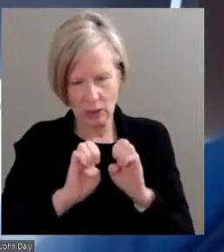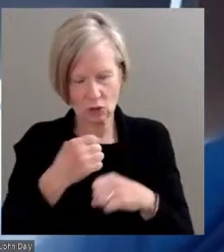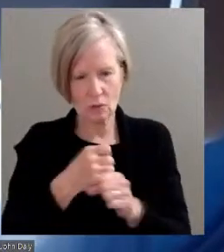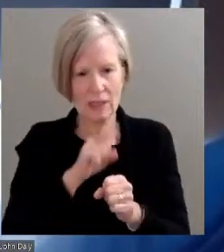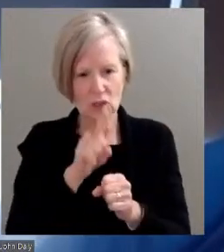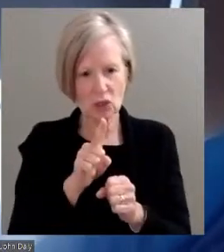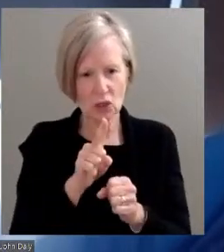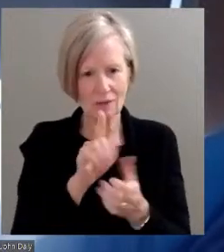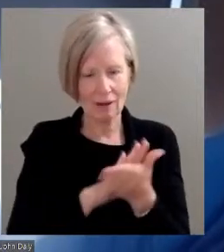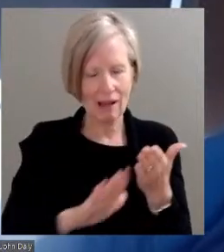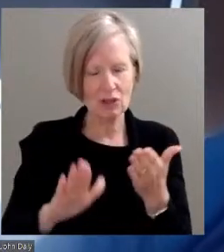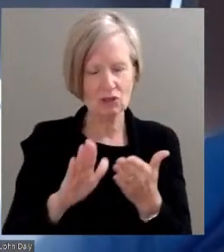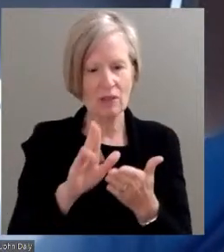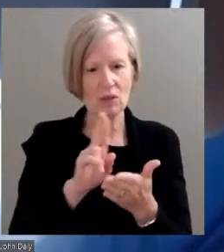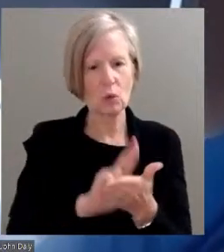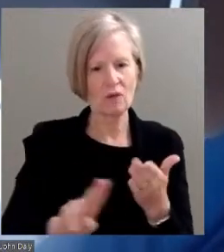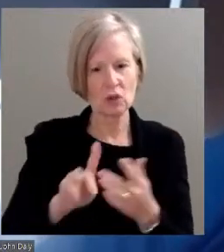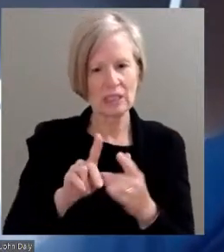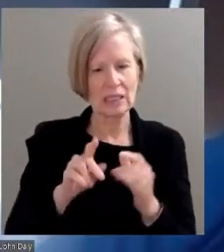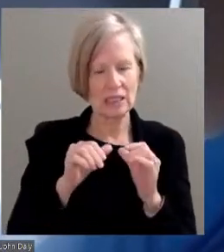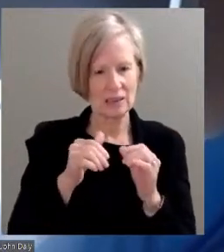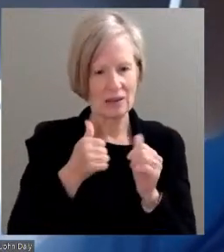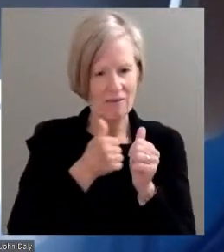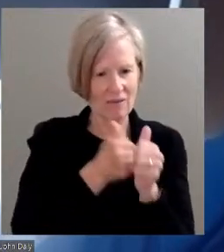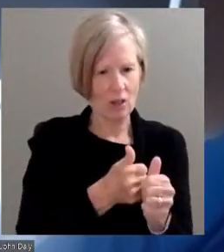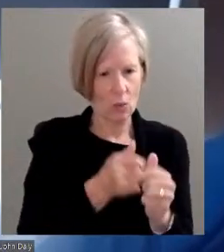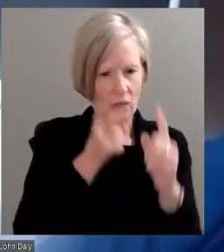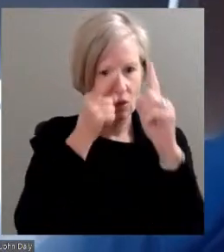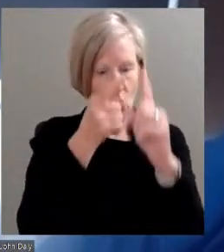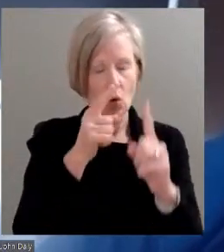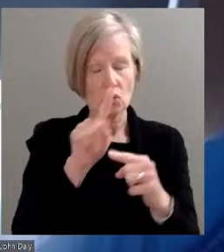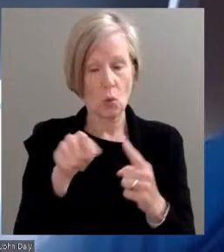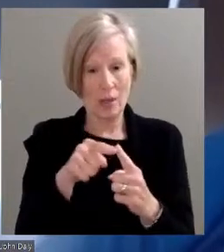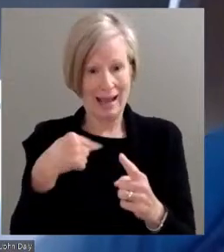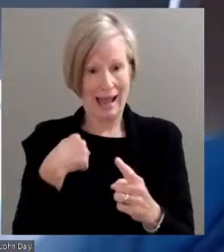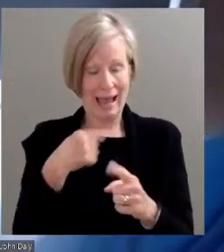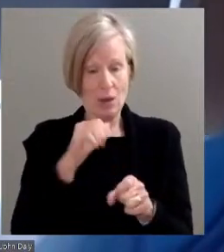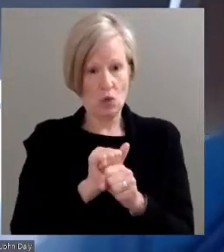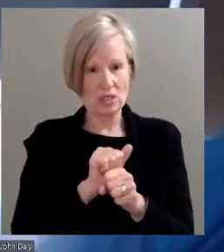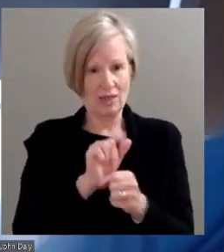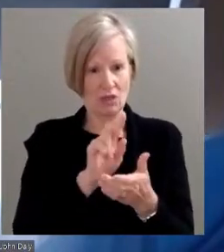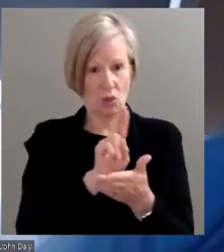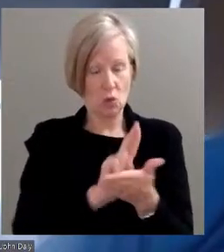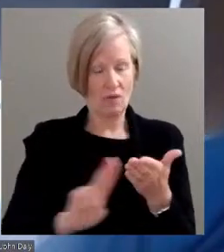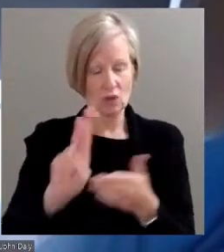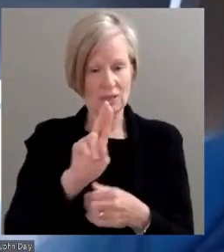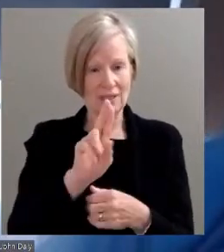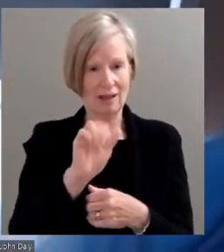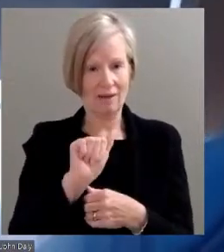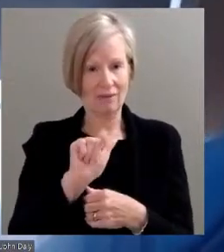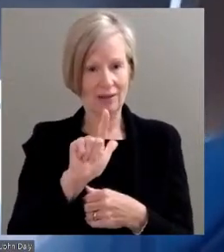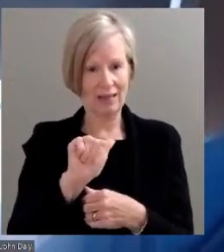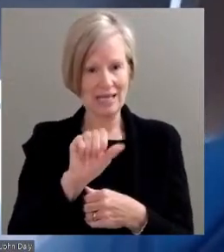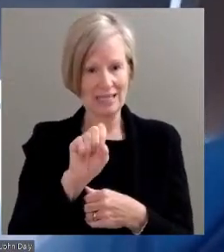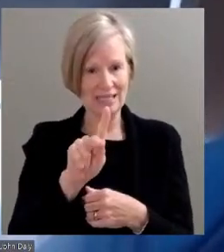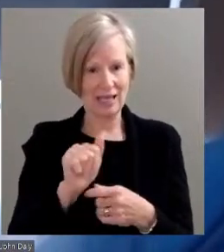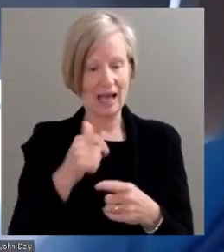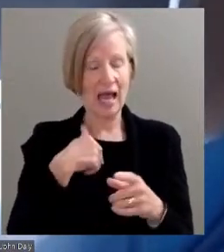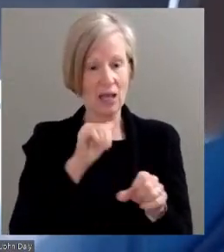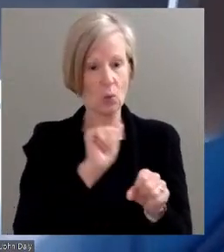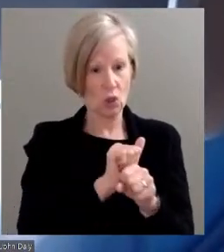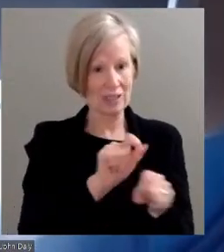along those goals. When I was at the University of Alaska, spent two years work as a faculty member, but one of my other